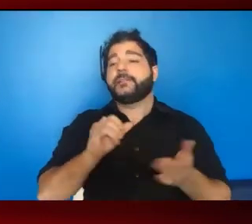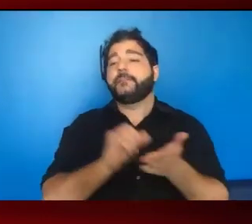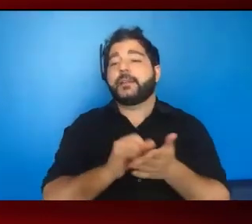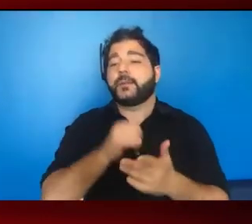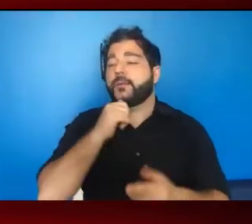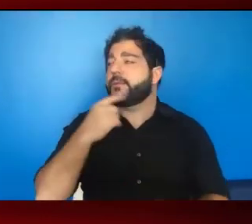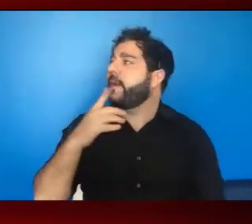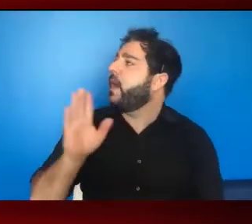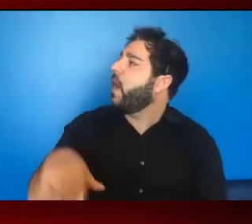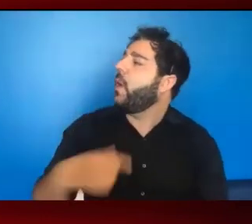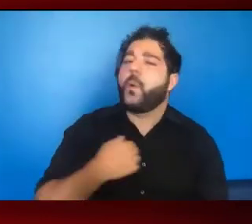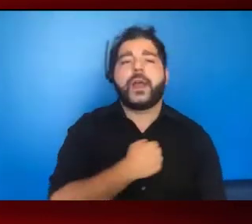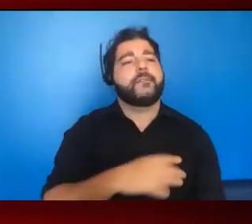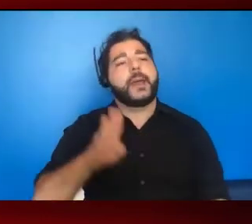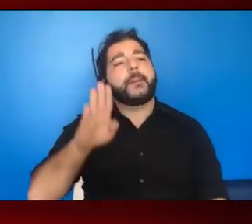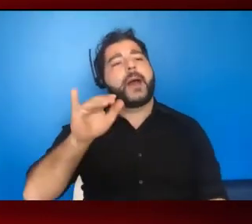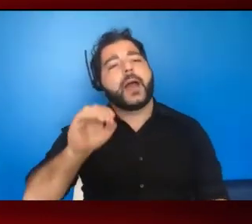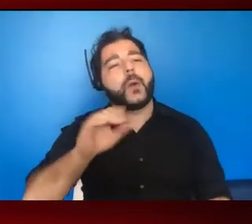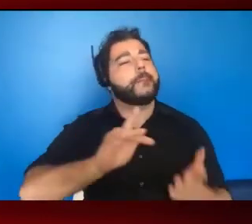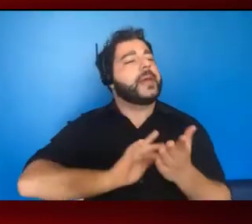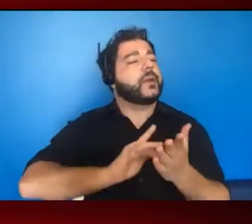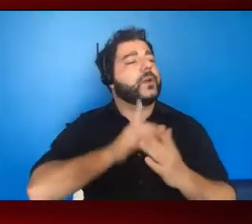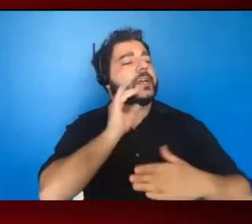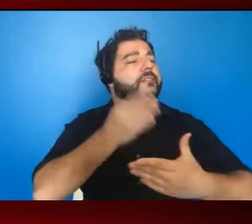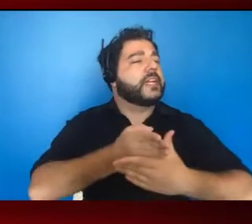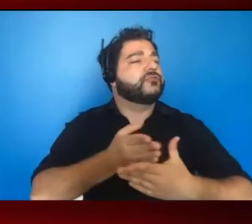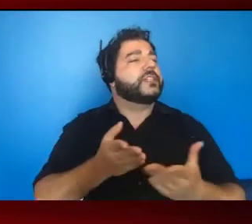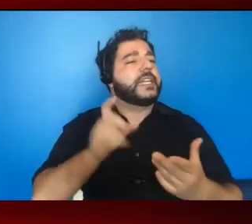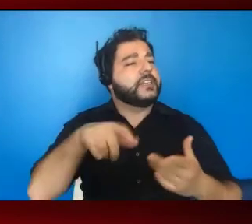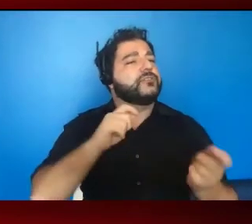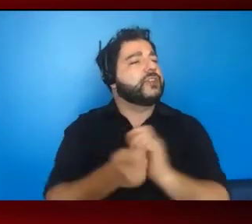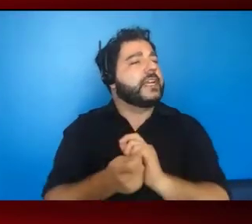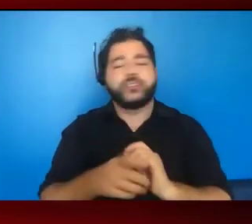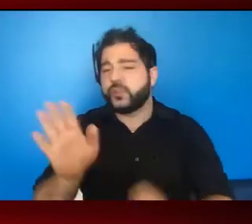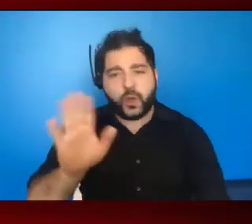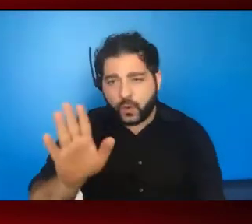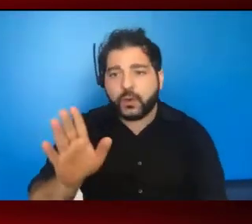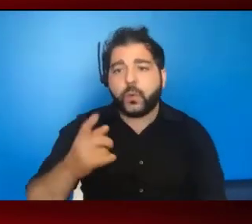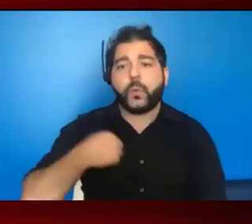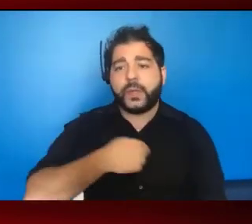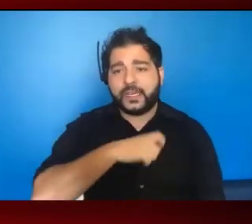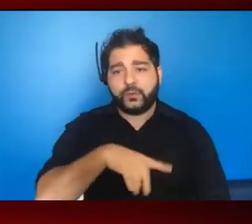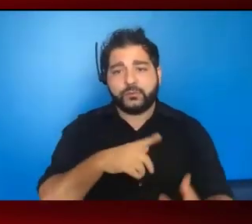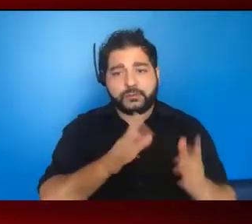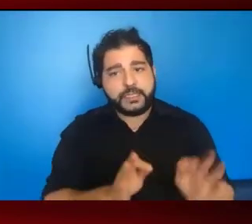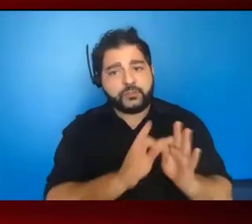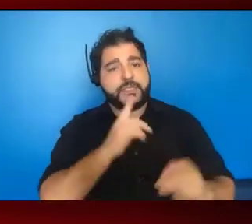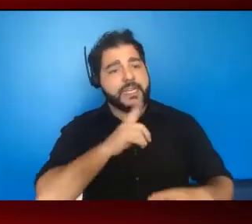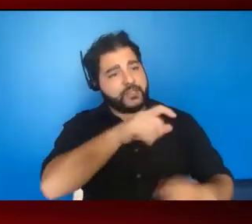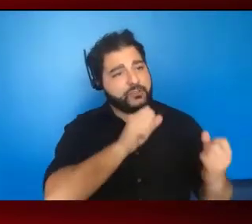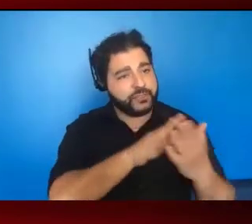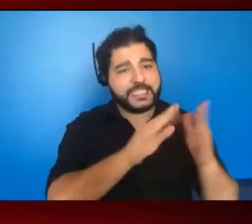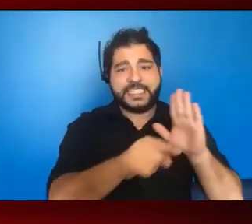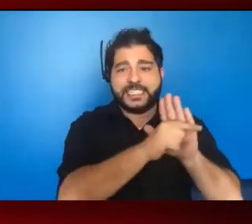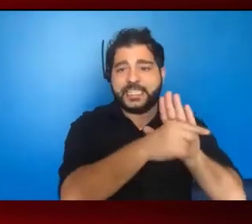say that we have a biomedical or some biomedical interventions to change what's happening. But really, it's critical to say we need to address stigma